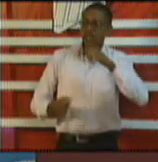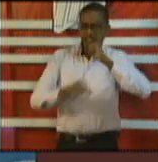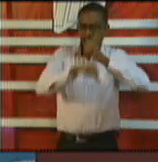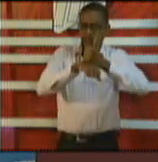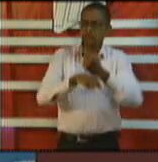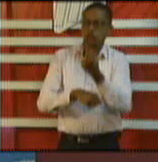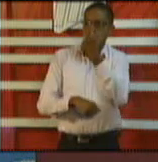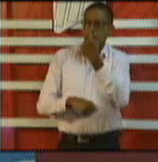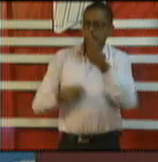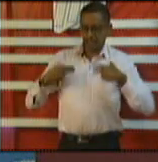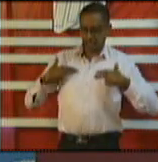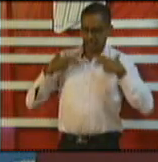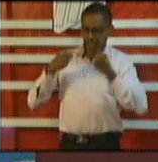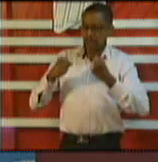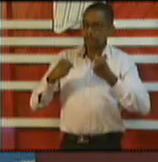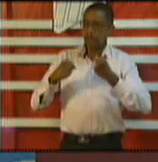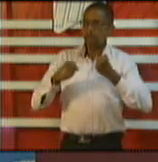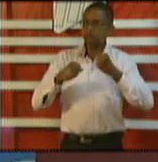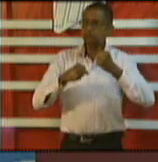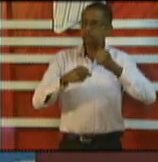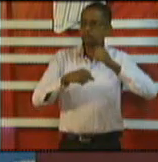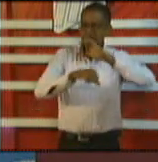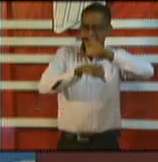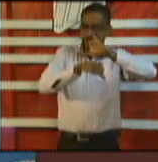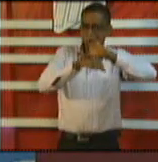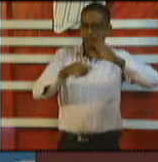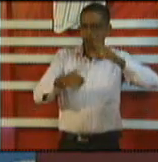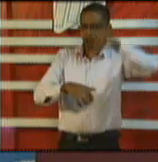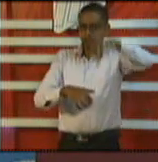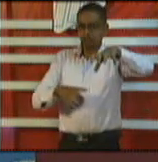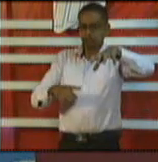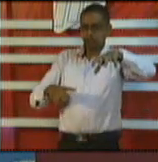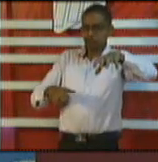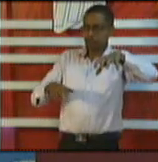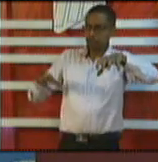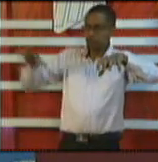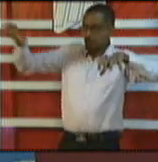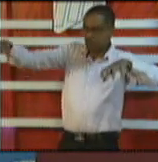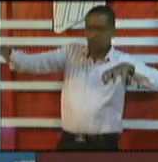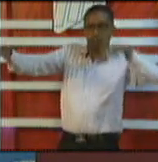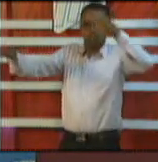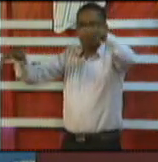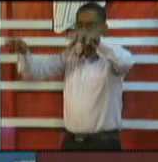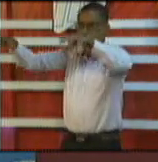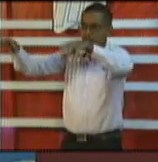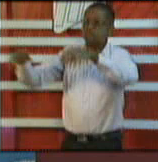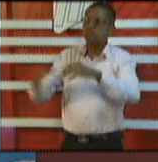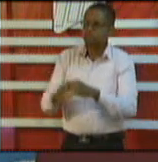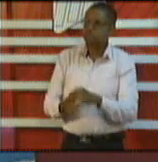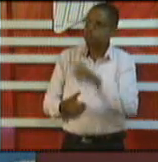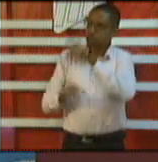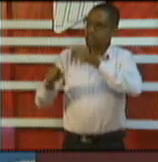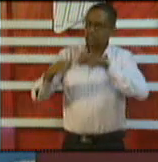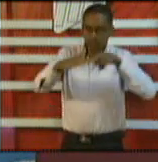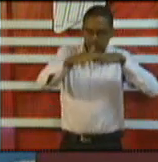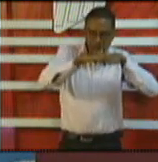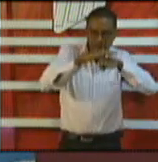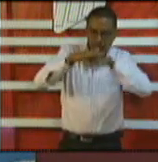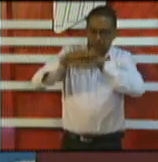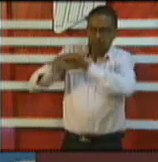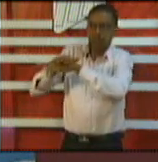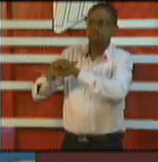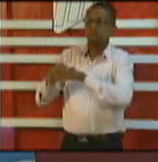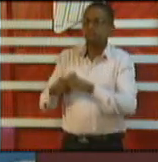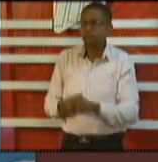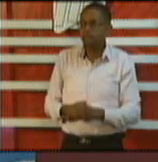have tests done I'm just putting together that list over the next couple days and that will be announced later on in the week as well so I think the testing